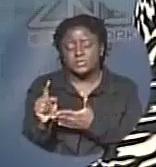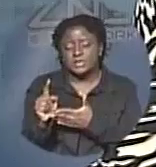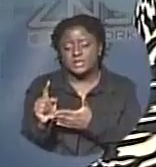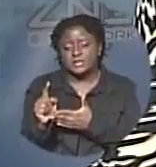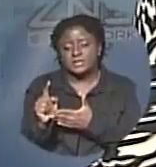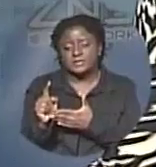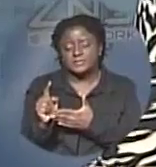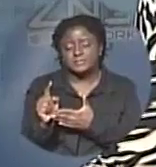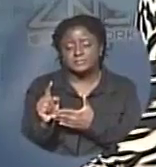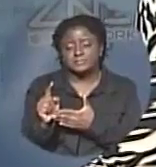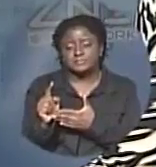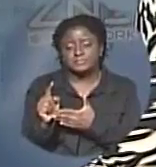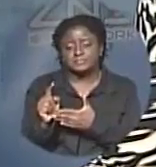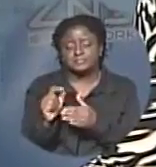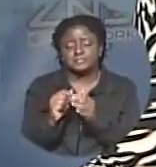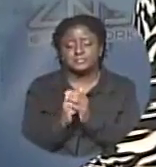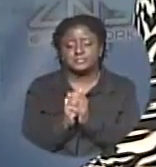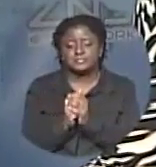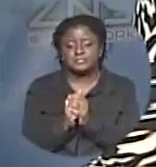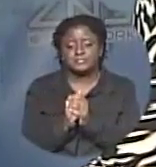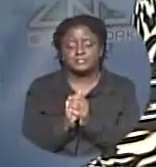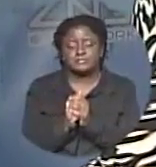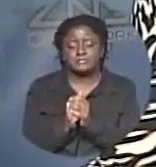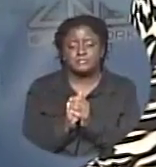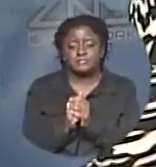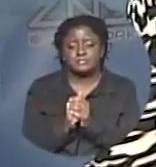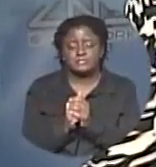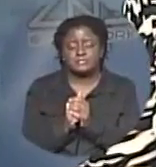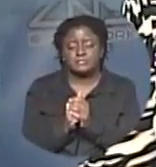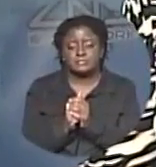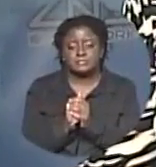endorsement of the Bahamas as the playground to the world.